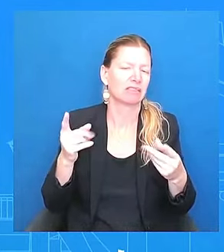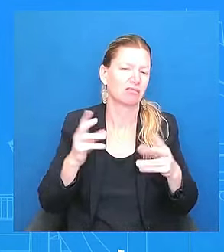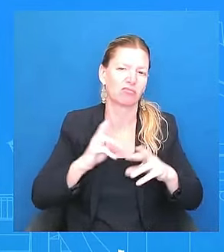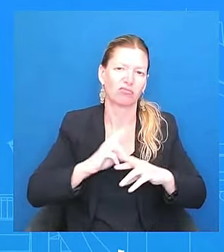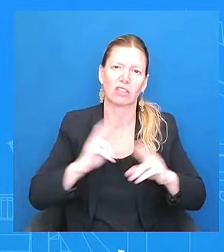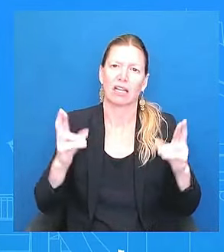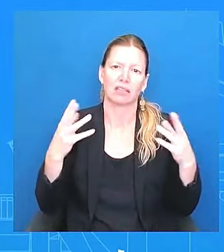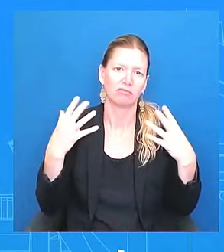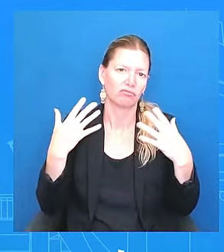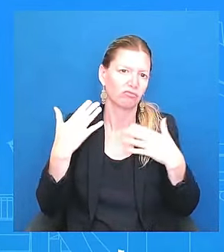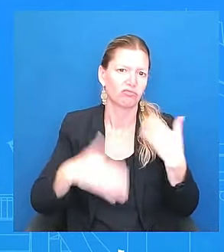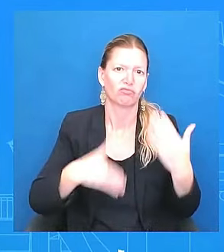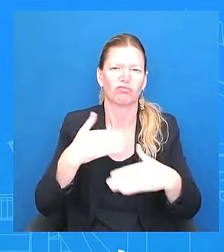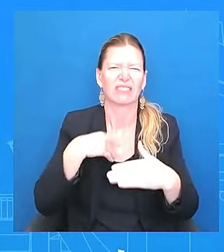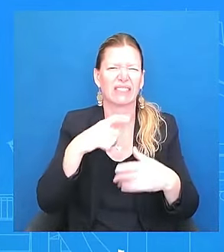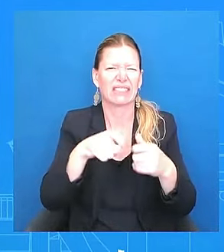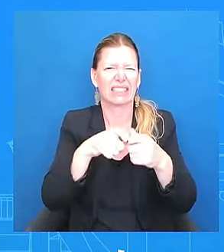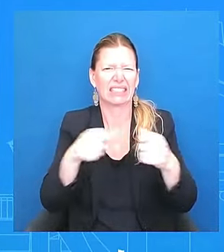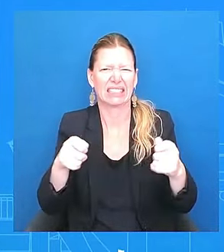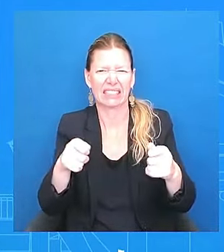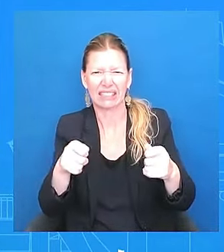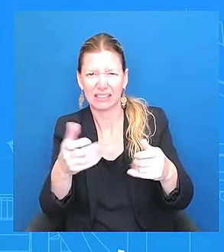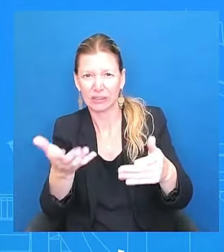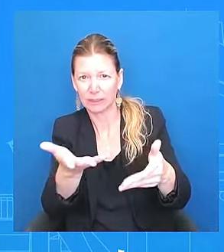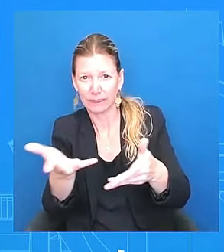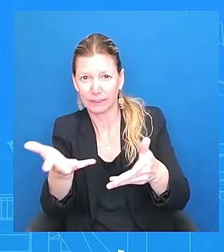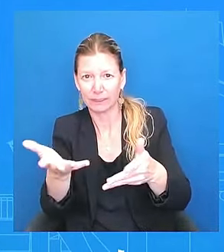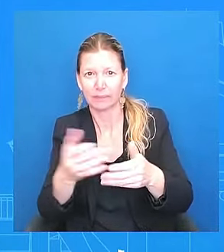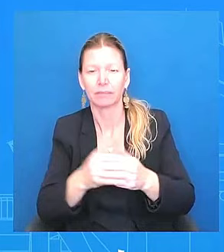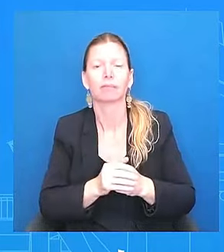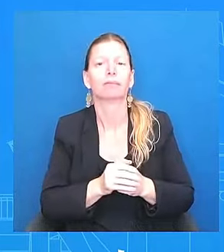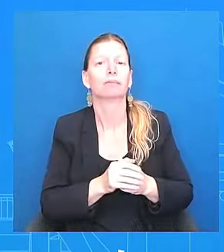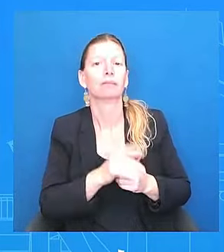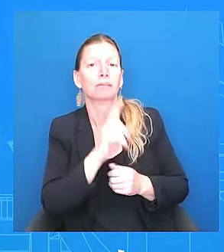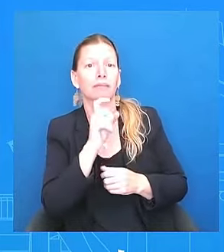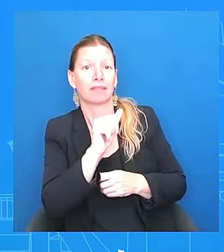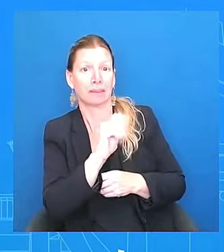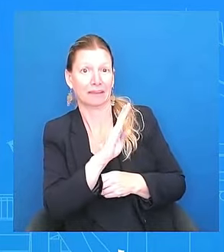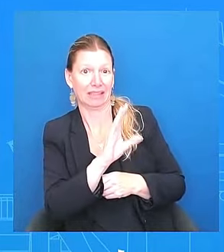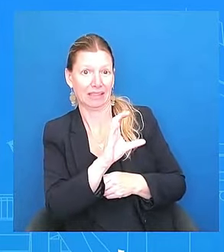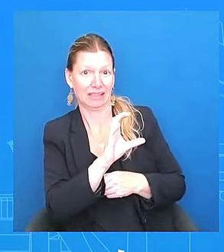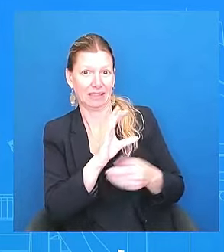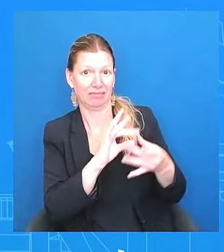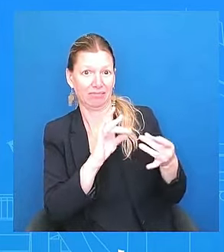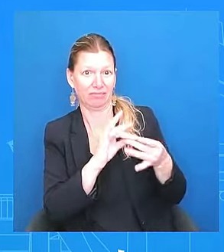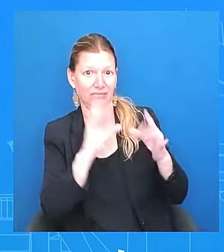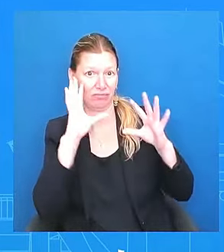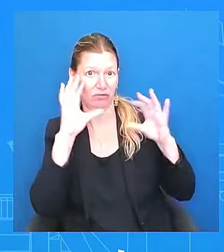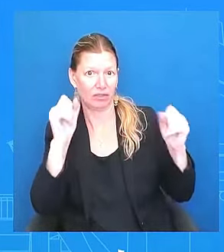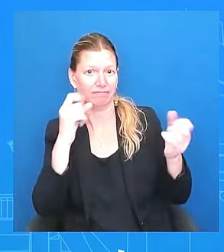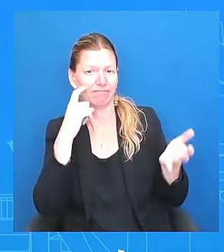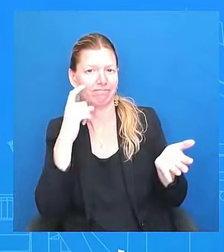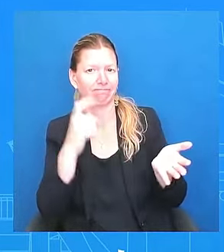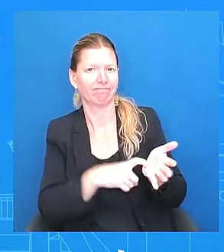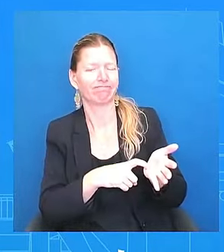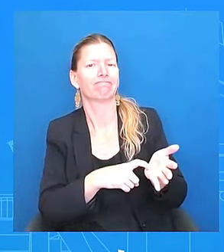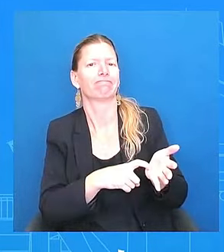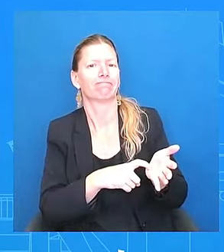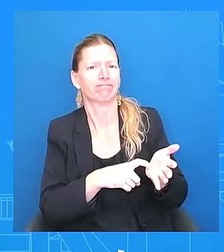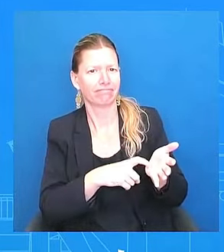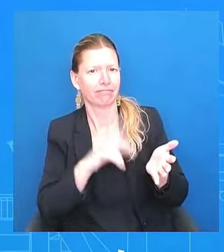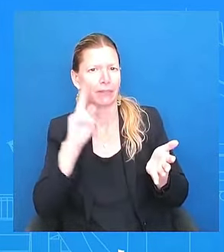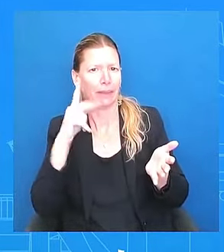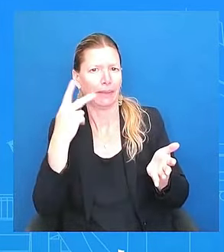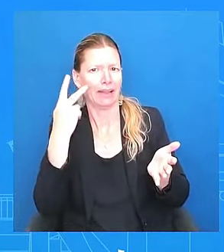uh, sources have told ABC that the president recognizes how difficult his political predicament is. So how has his mood been